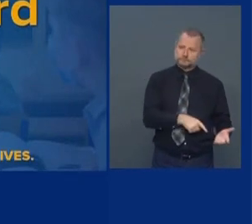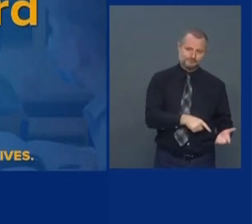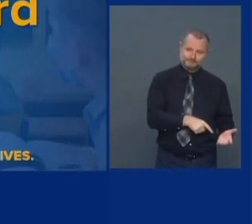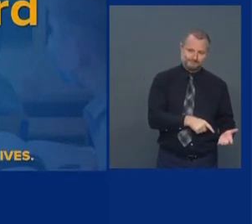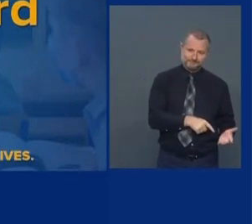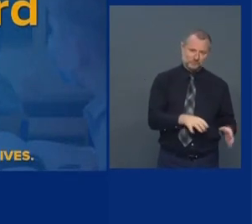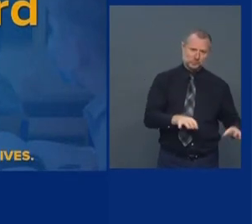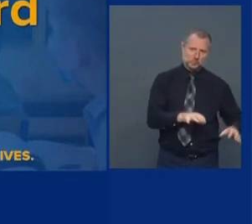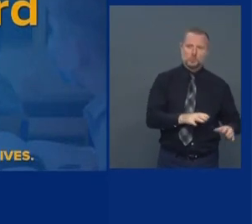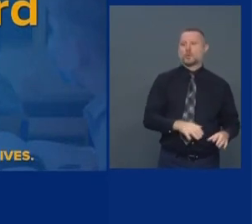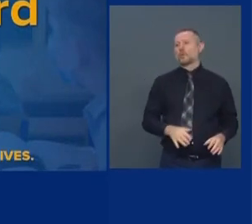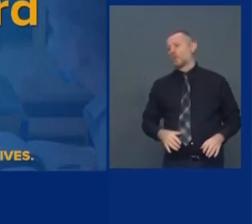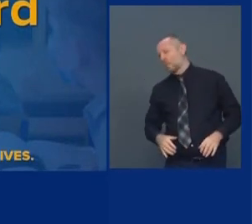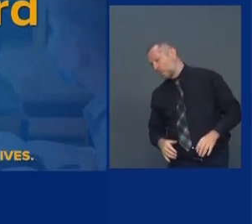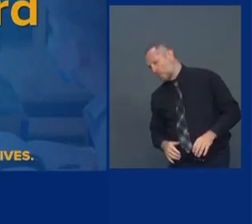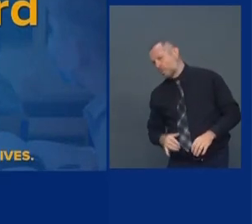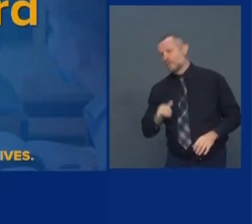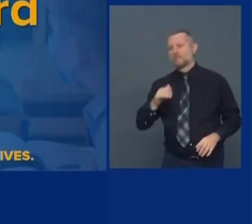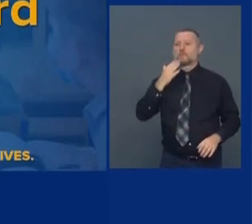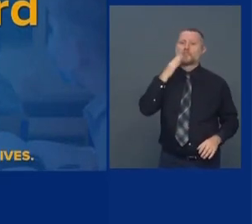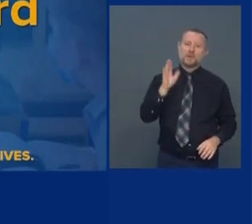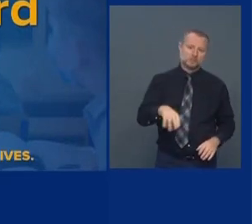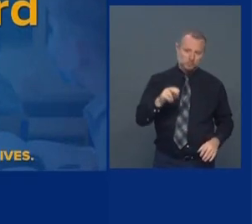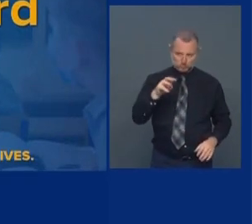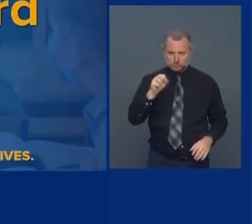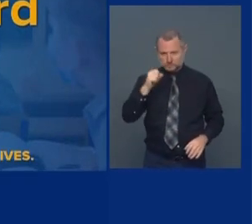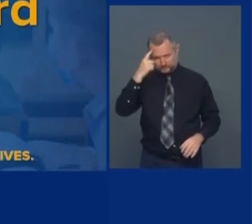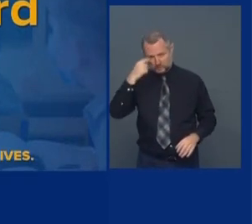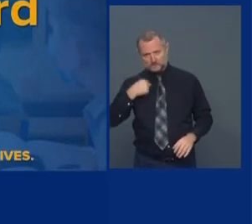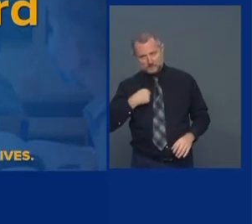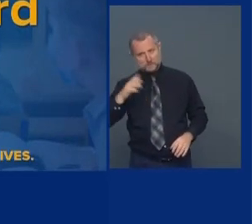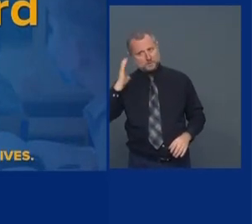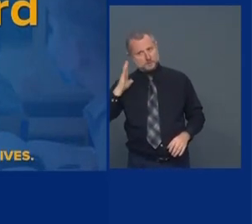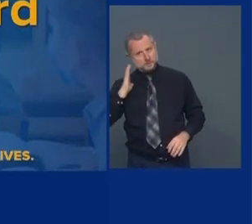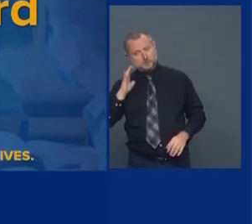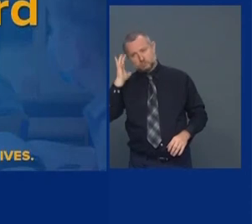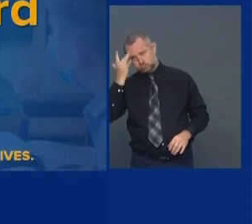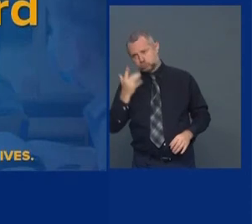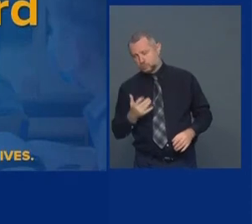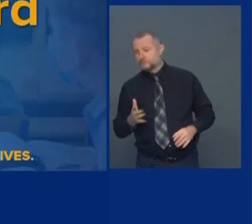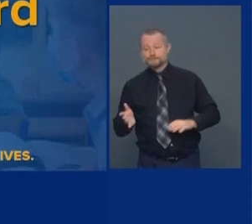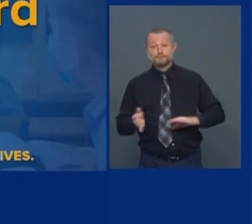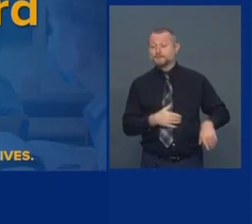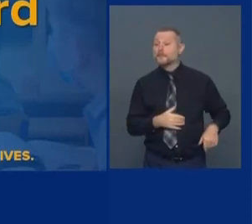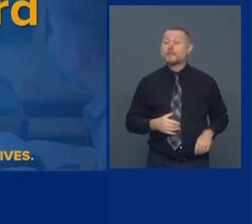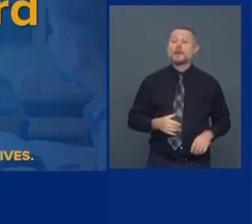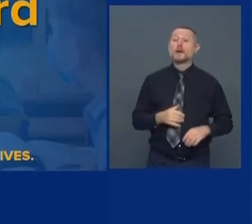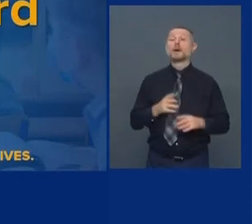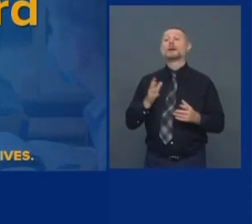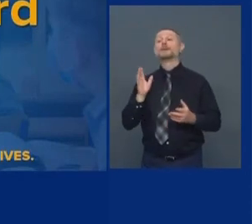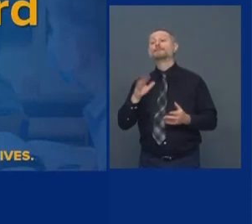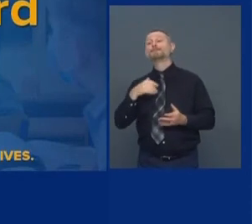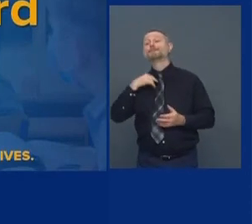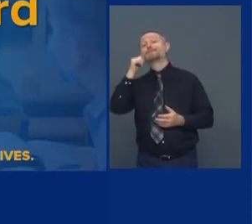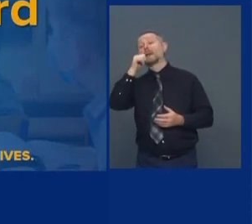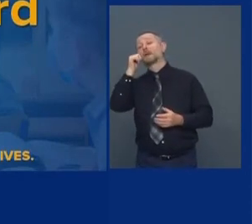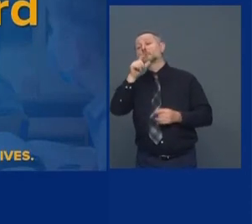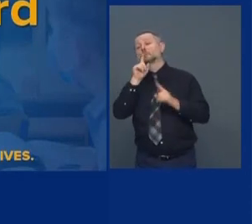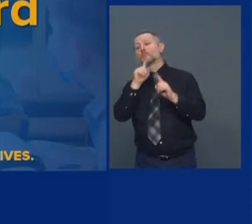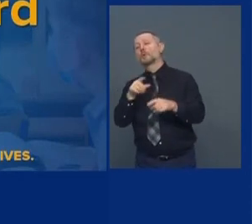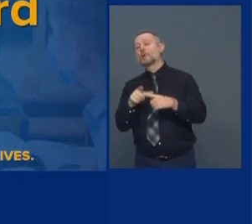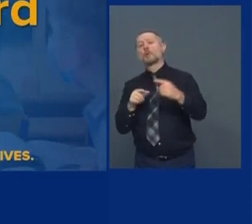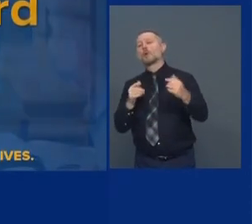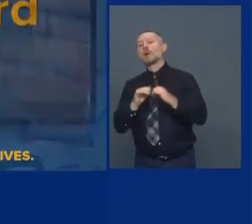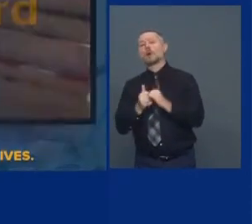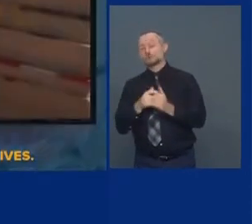That would have been bad for me. Daily report card. How is the school doing on implementing